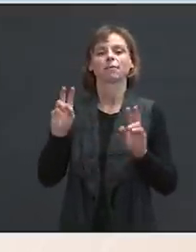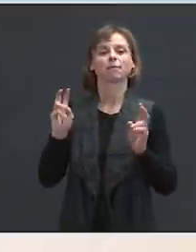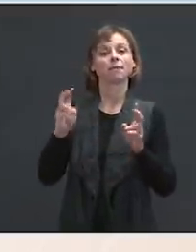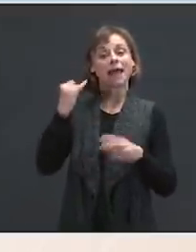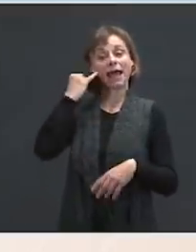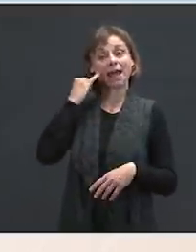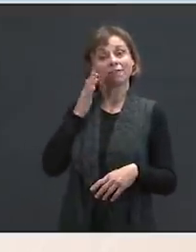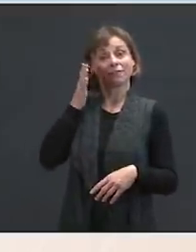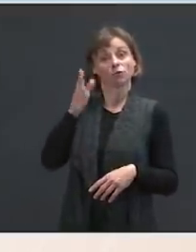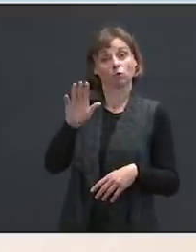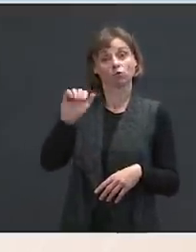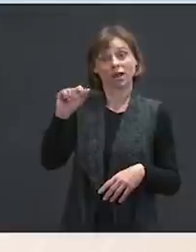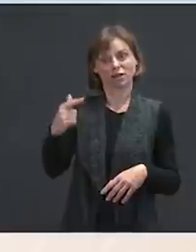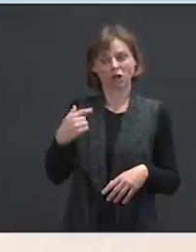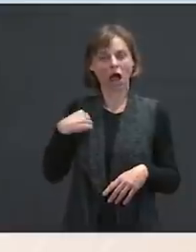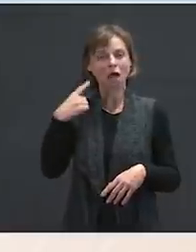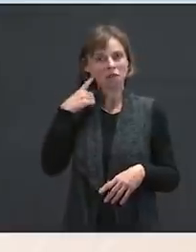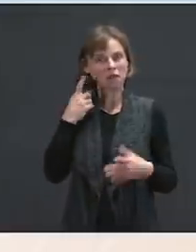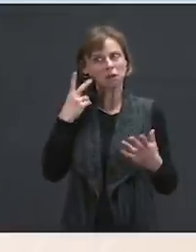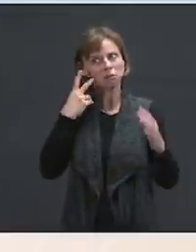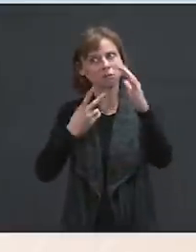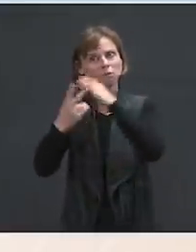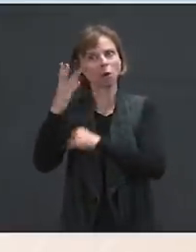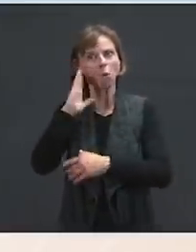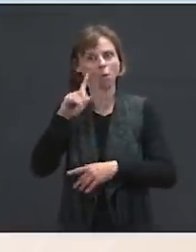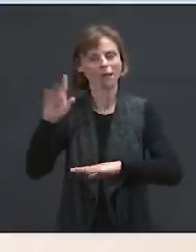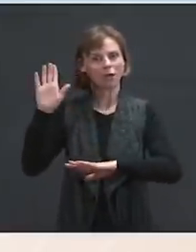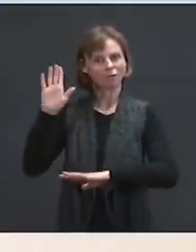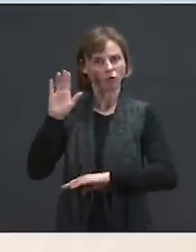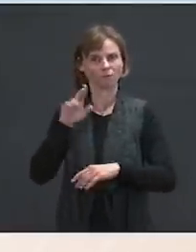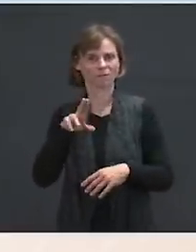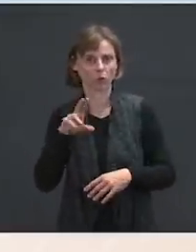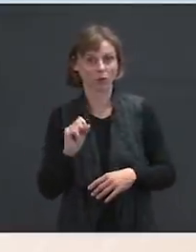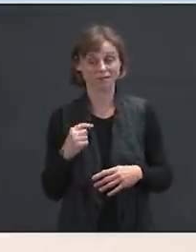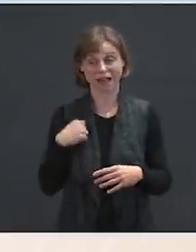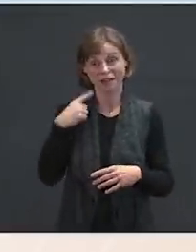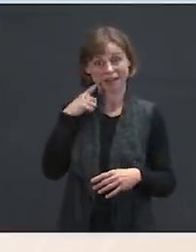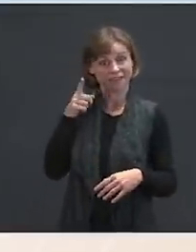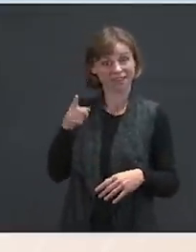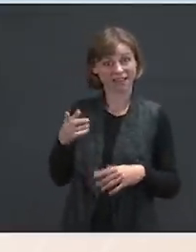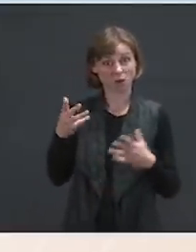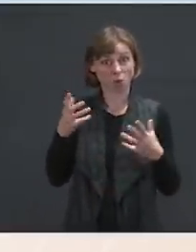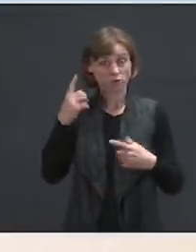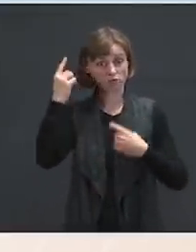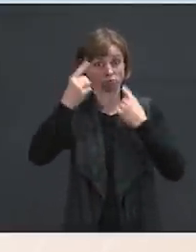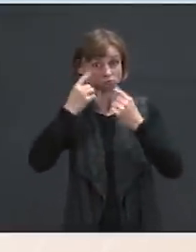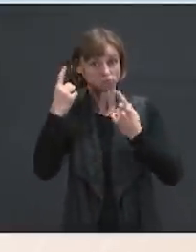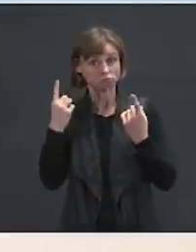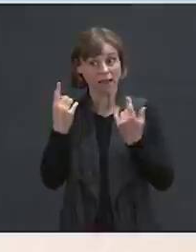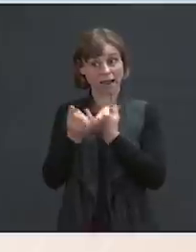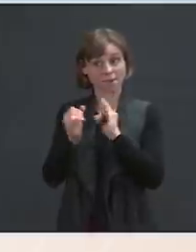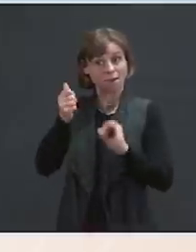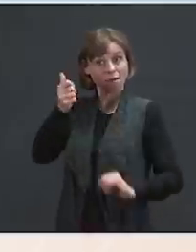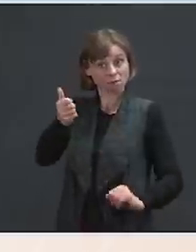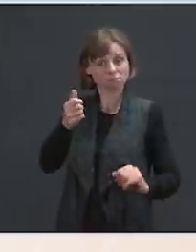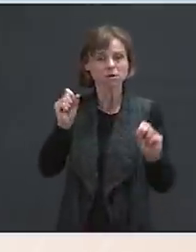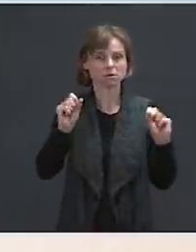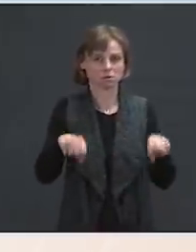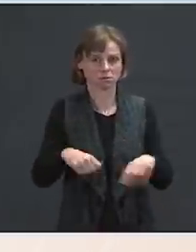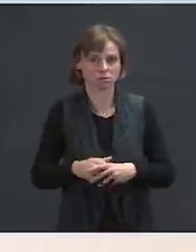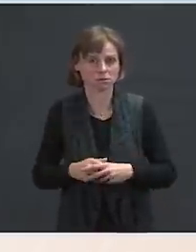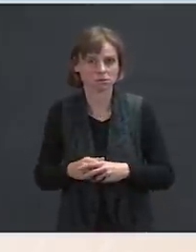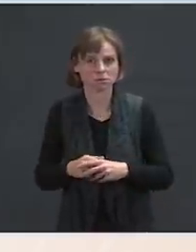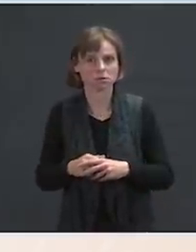think he's looking ahead to be confirmed. Of the United States. And if he wants to make considerations independently, he can certainly do that.